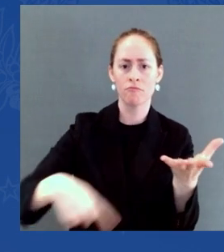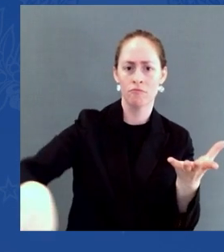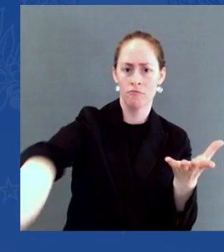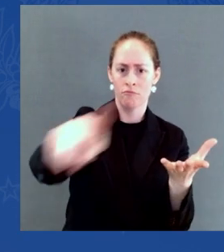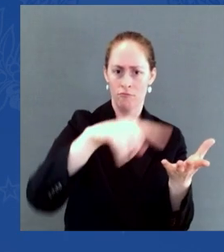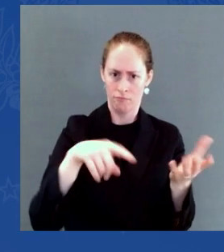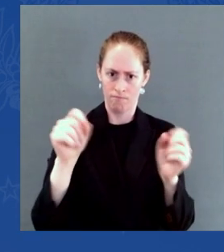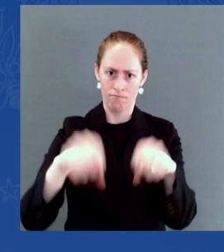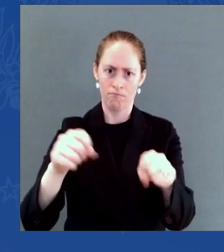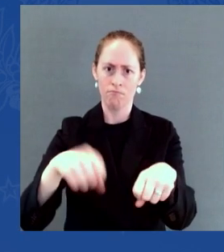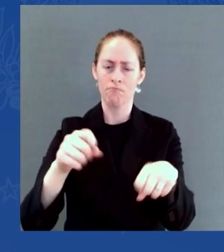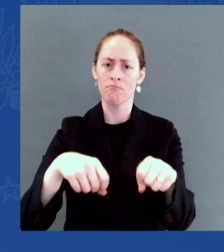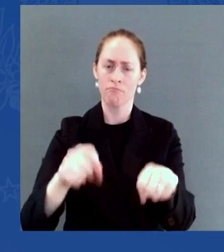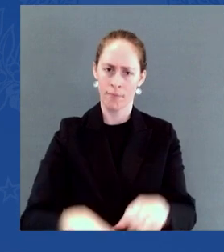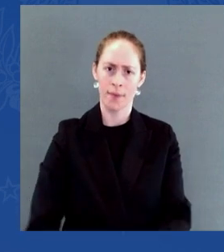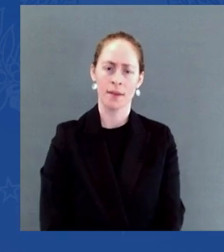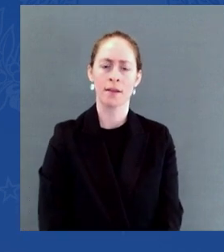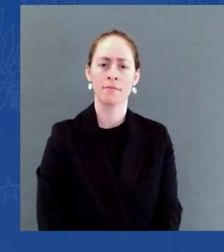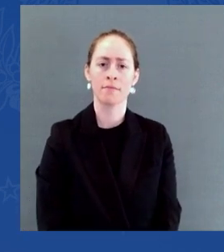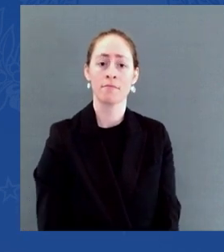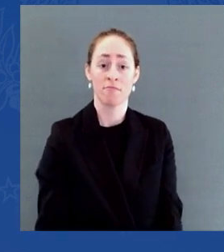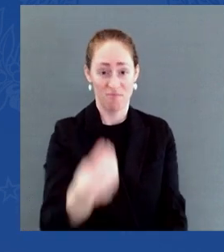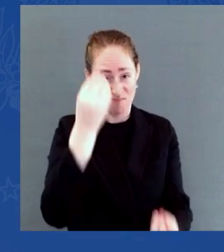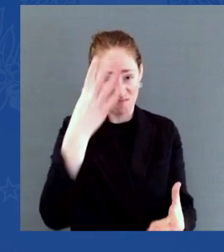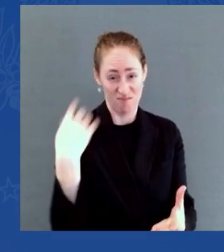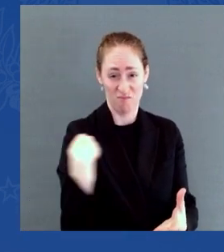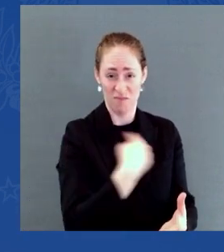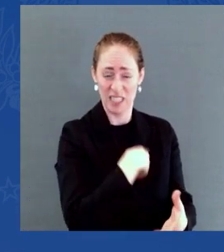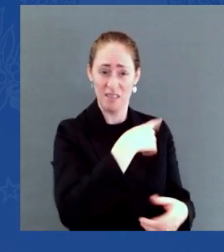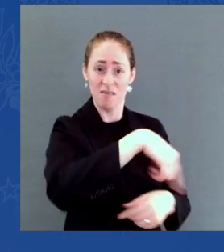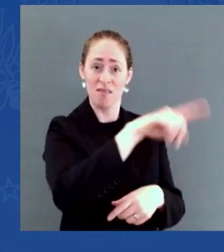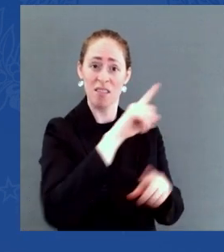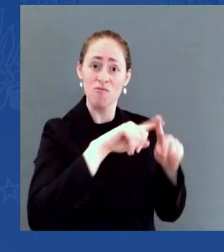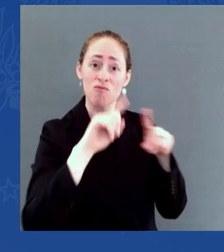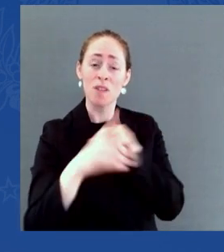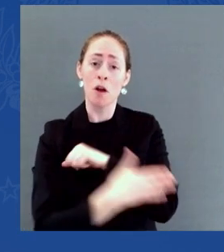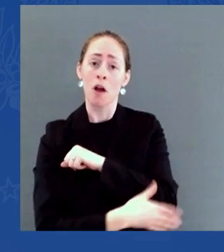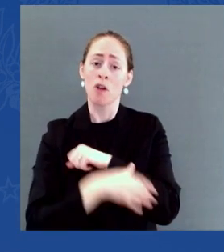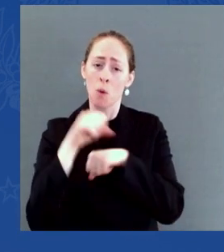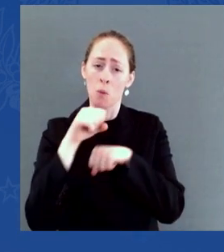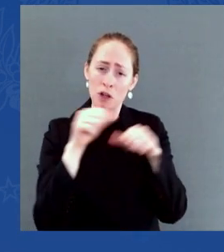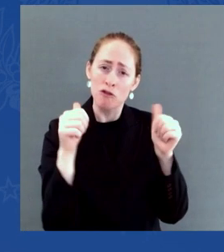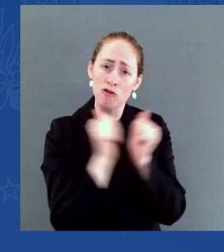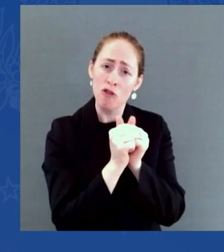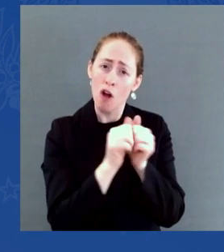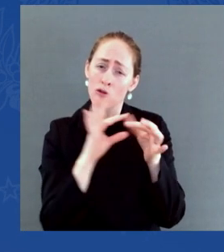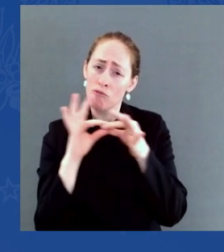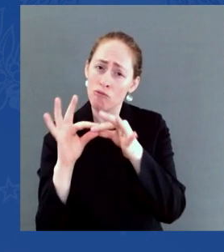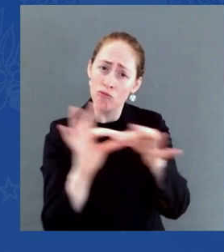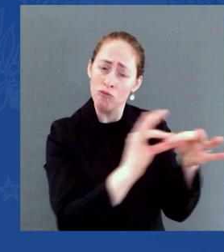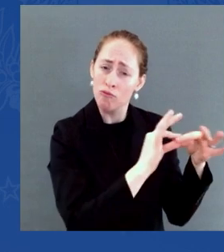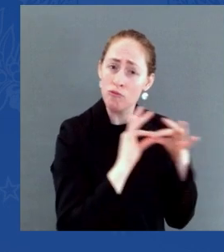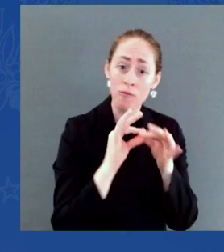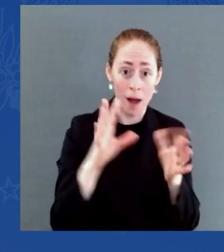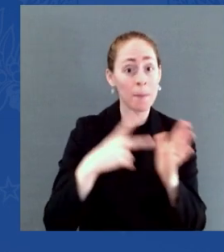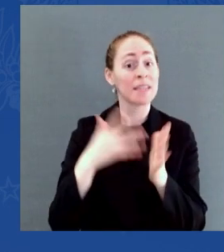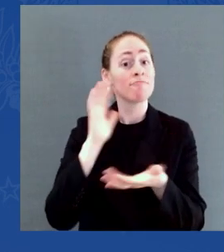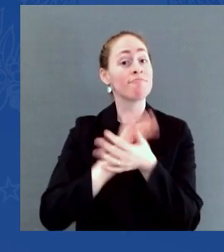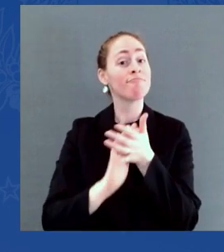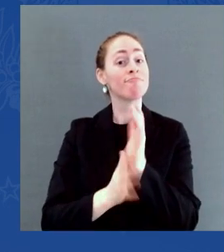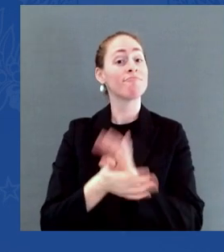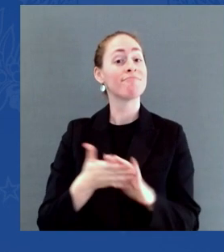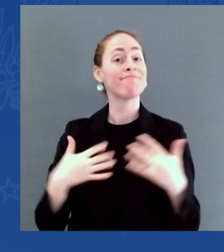solve the problem of high gas prices overnight, but it has been making the difference. Over the last month, likely due in part to the